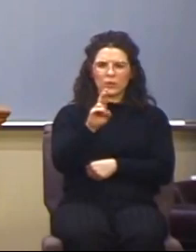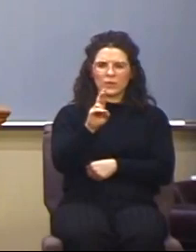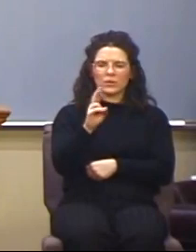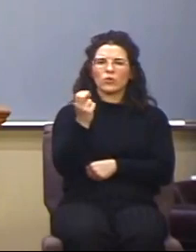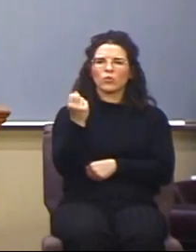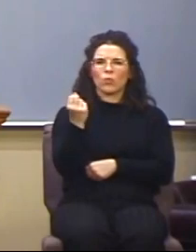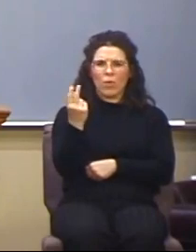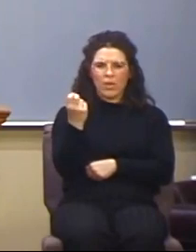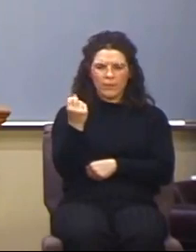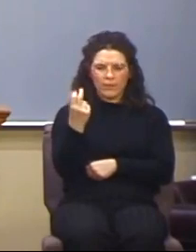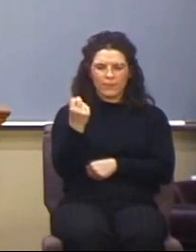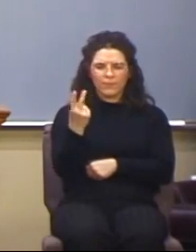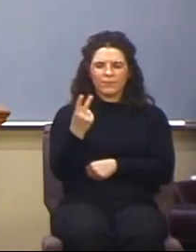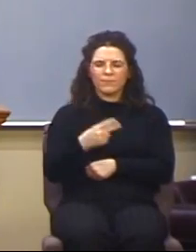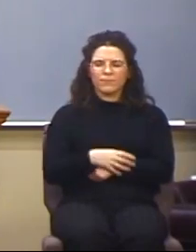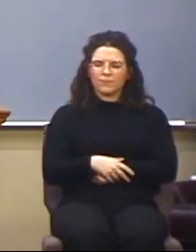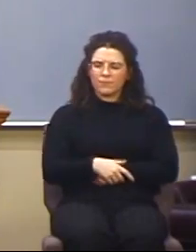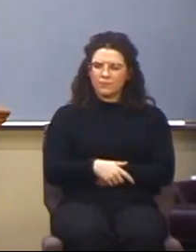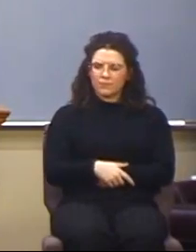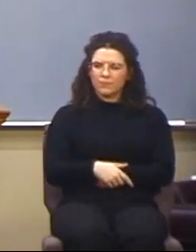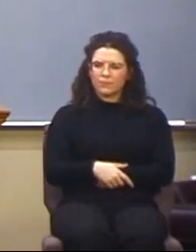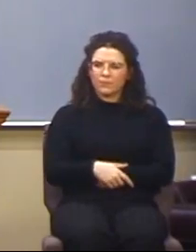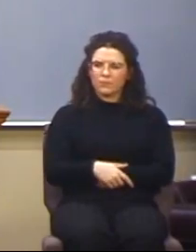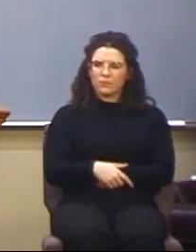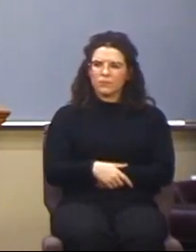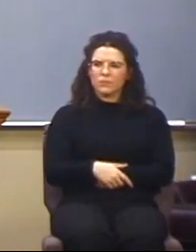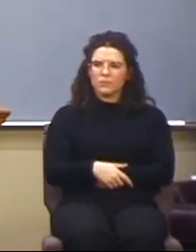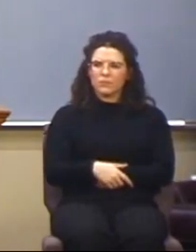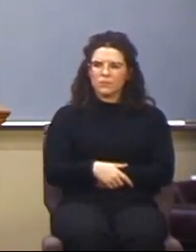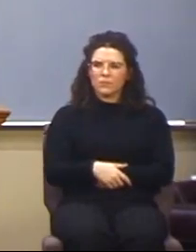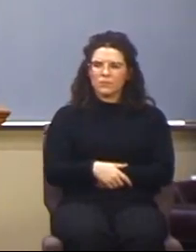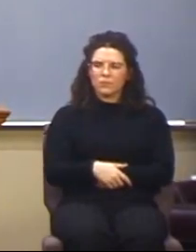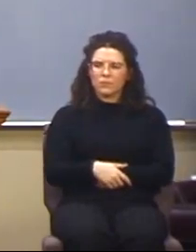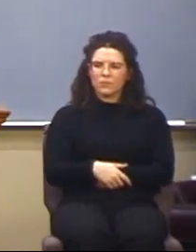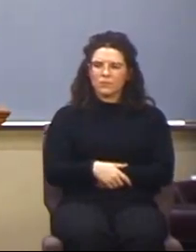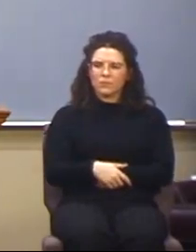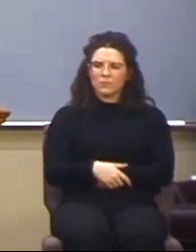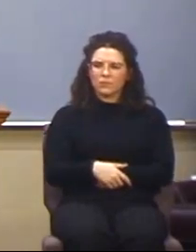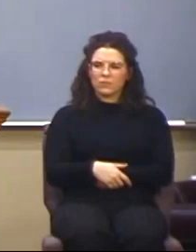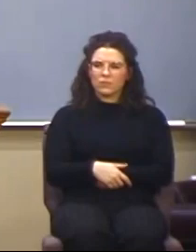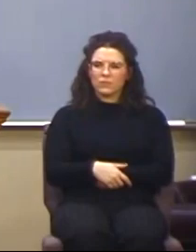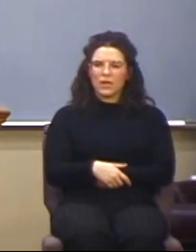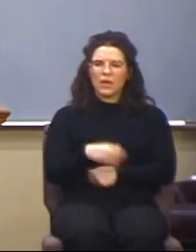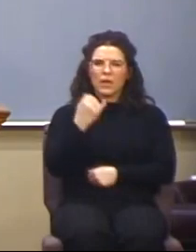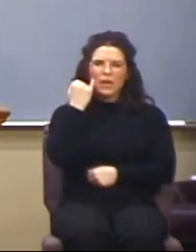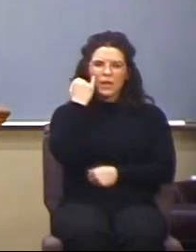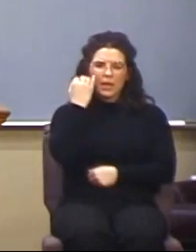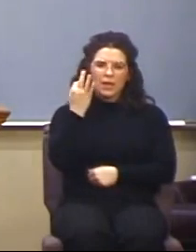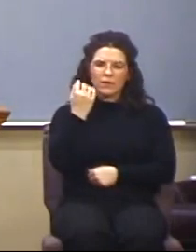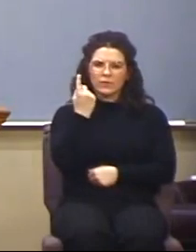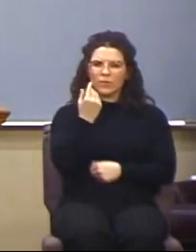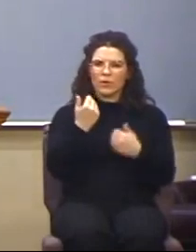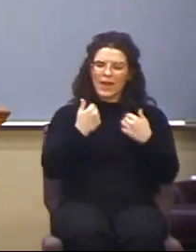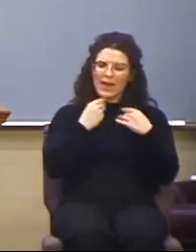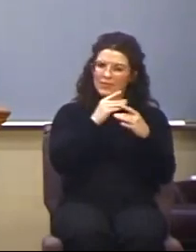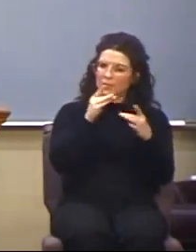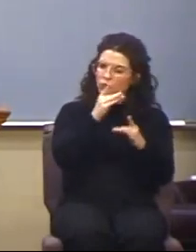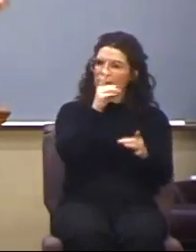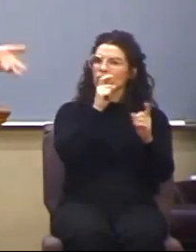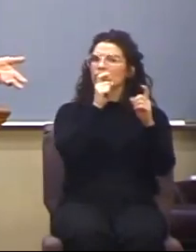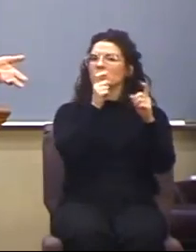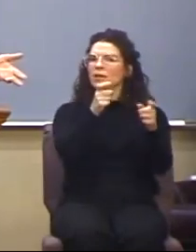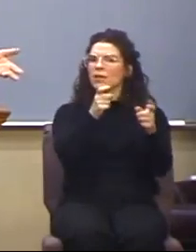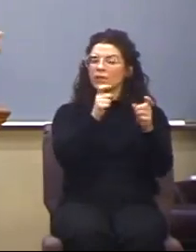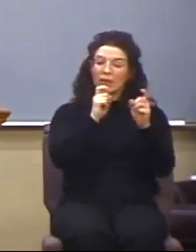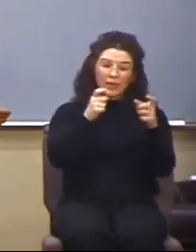someone claims to possess a supernatural gift, the gift of healing, the gift of miracles, the gift